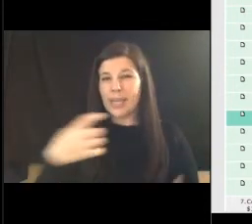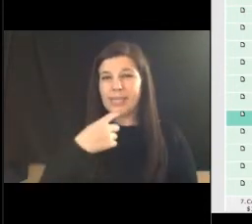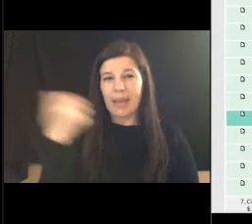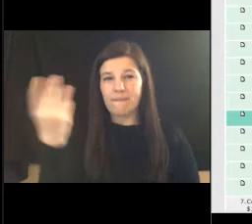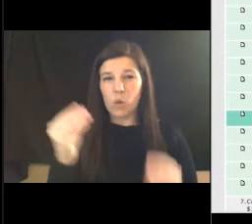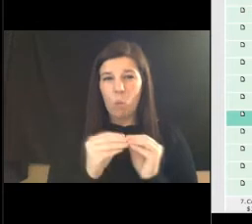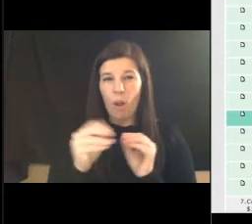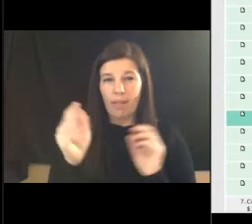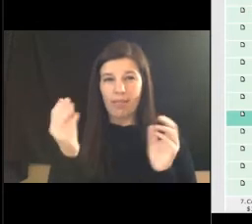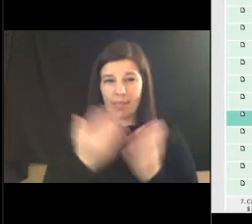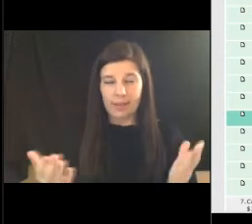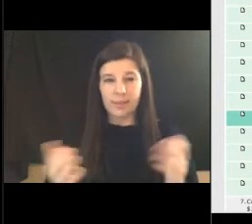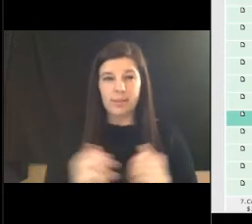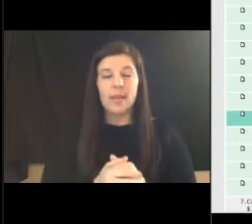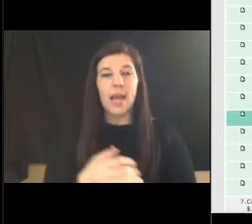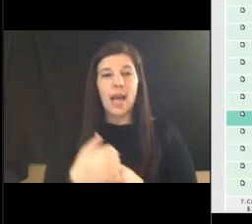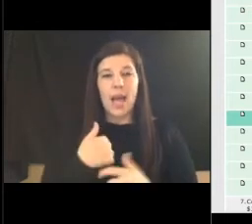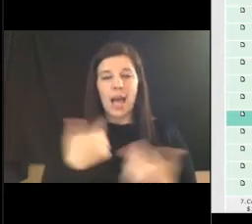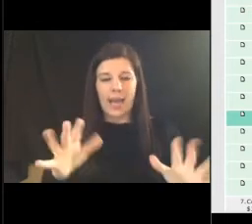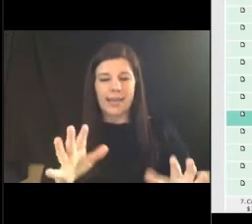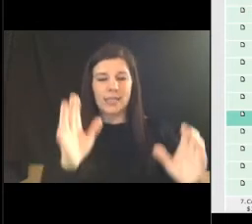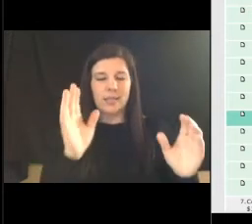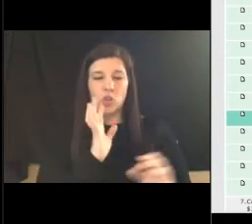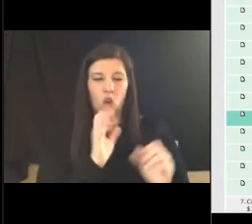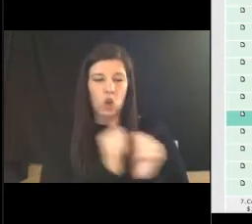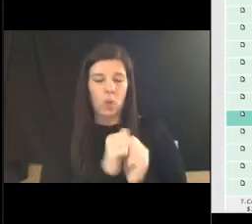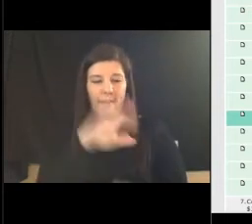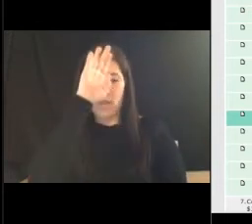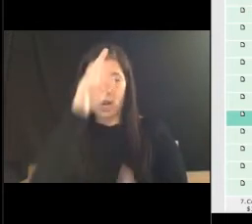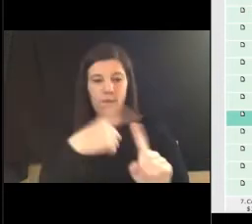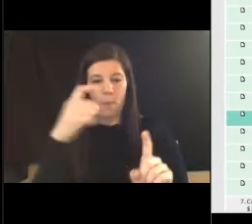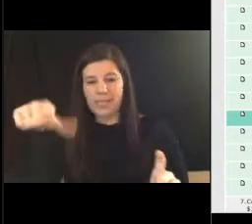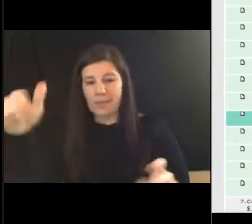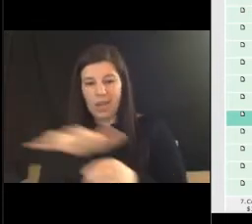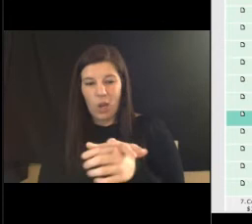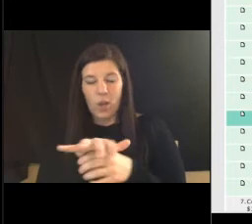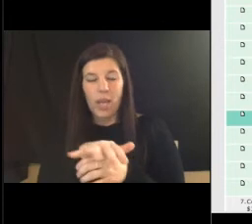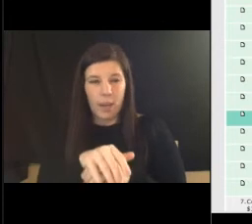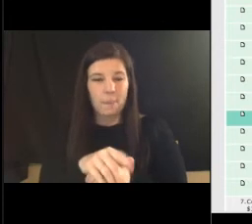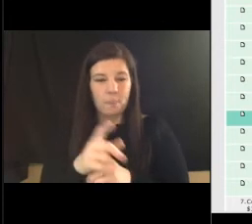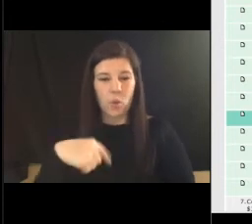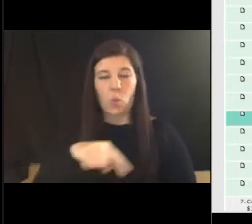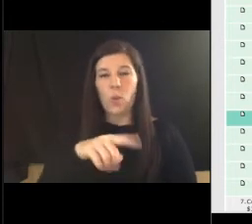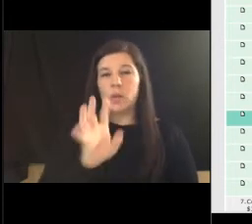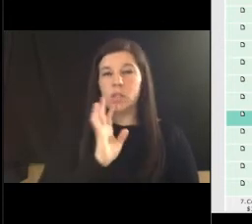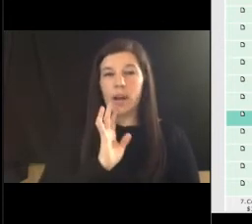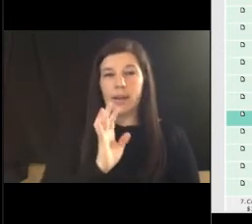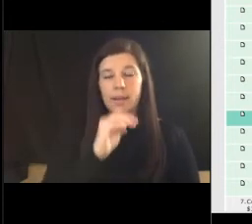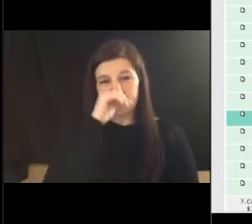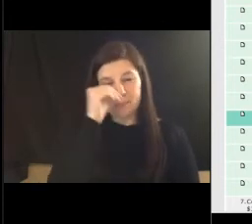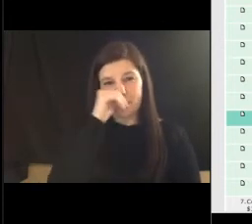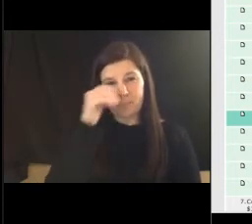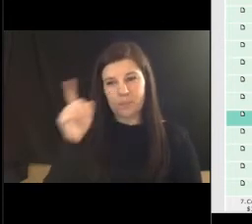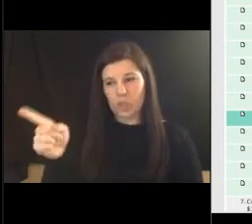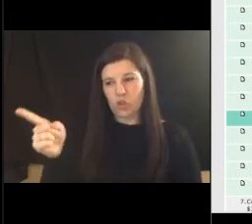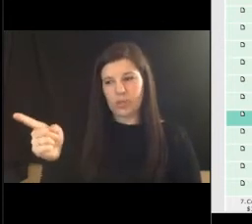um i talked to a firefighter from a different municipality and and we were talking and you know she had brought